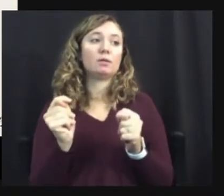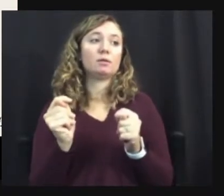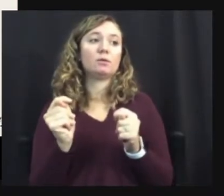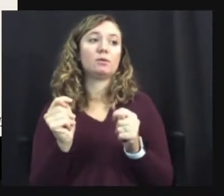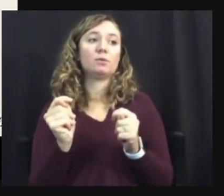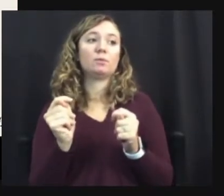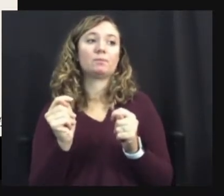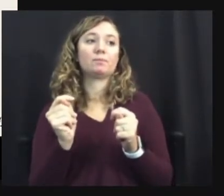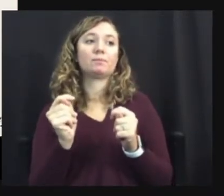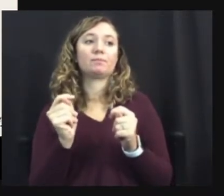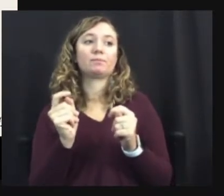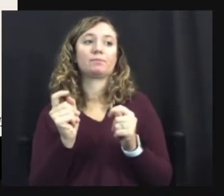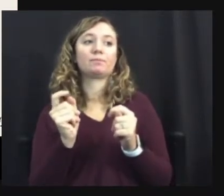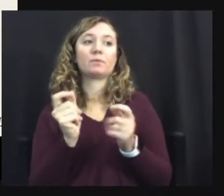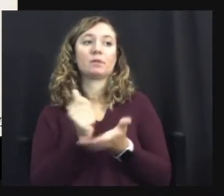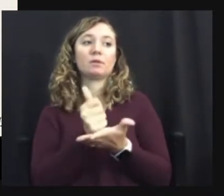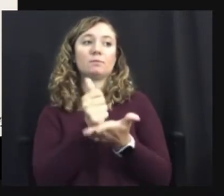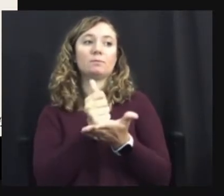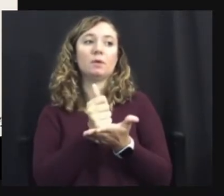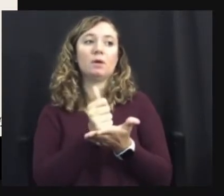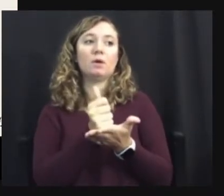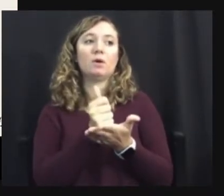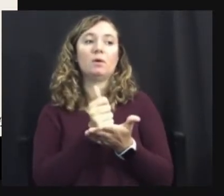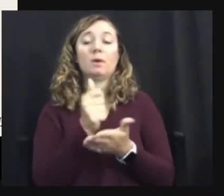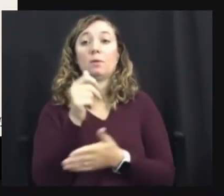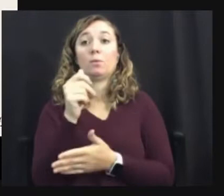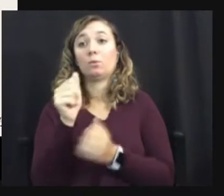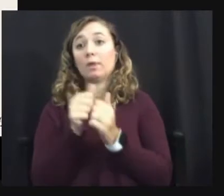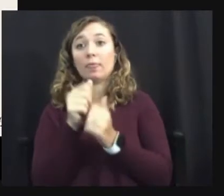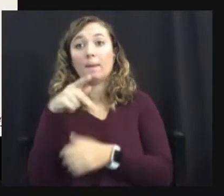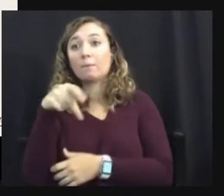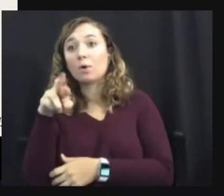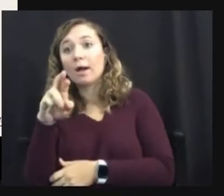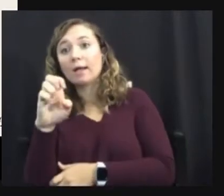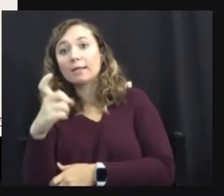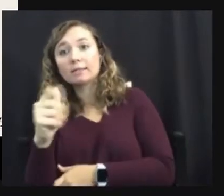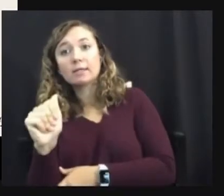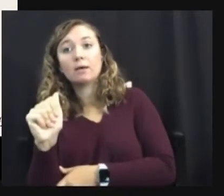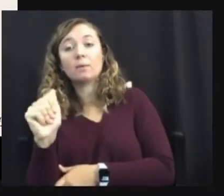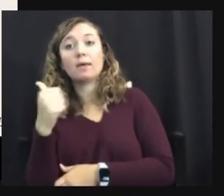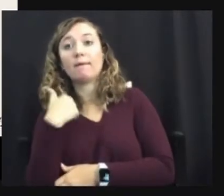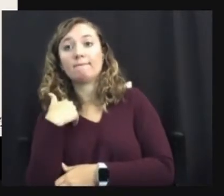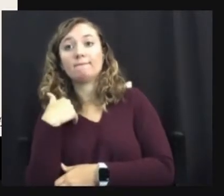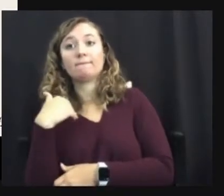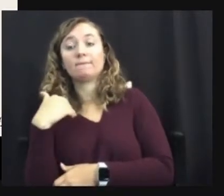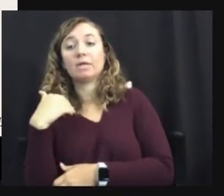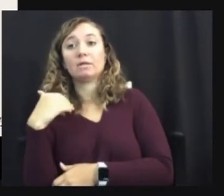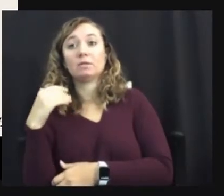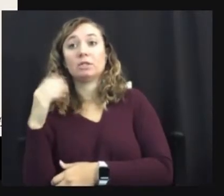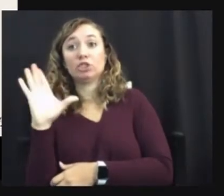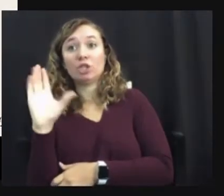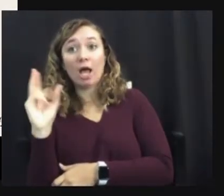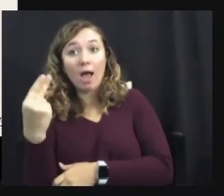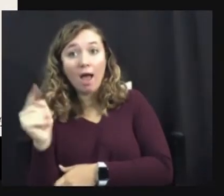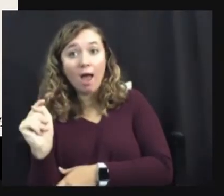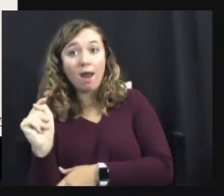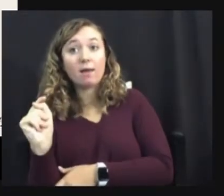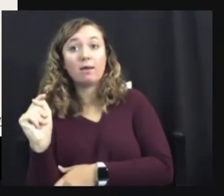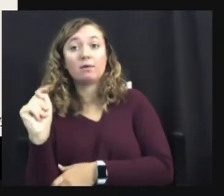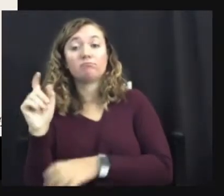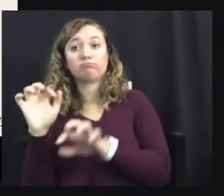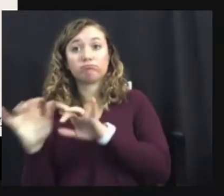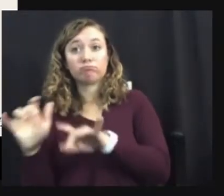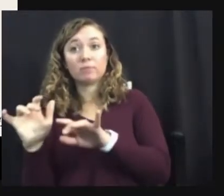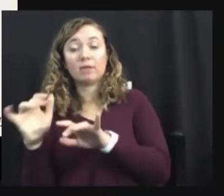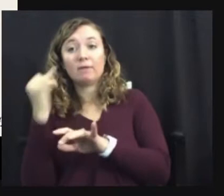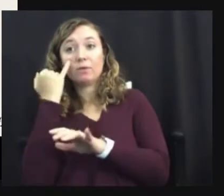you know, any of those things, uh, we're gonna, you know, the chat function is, is a great tool to use if you would like